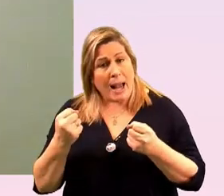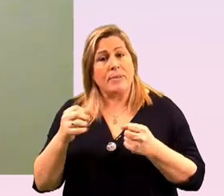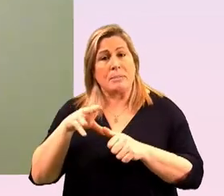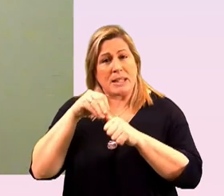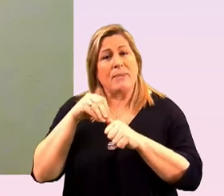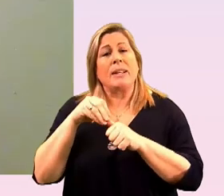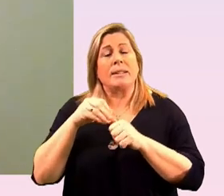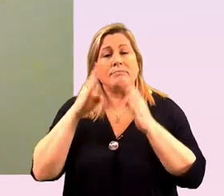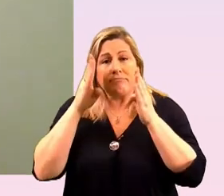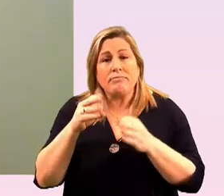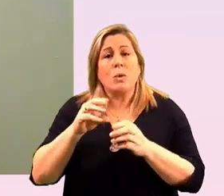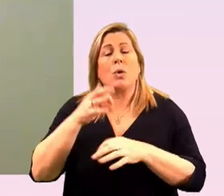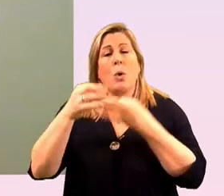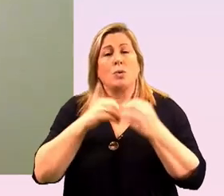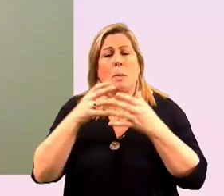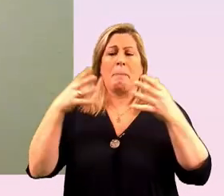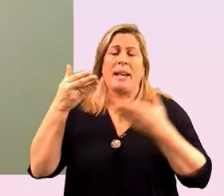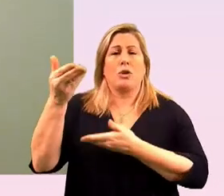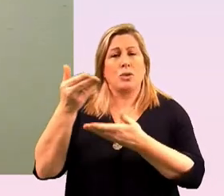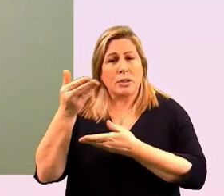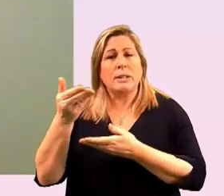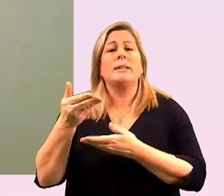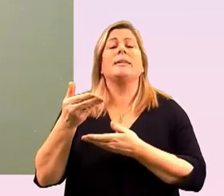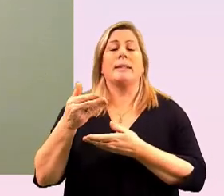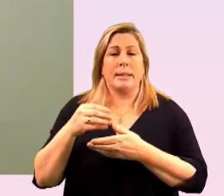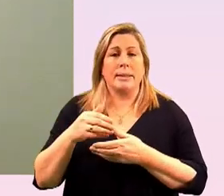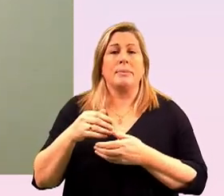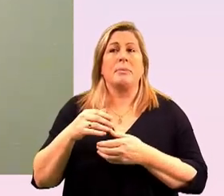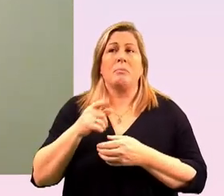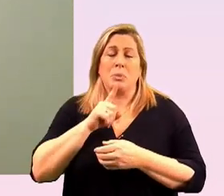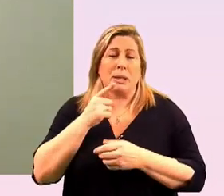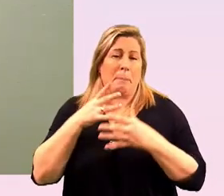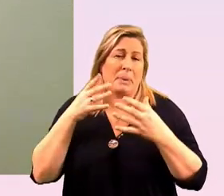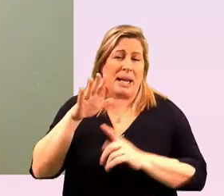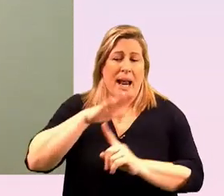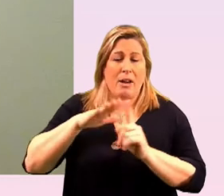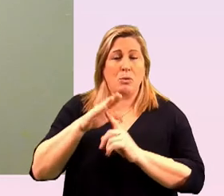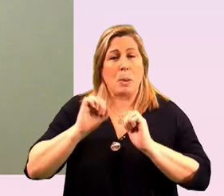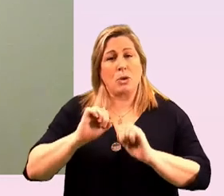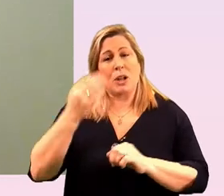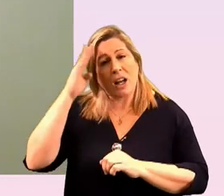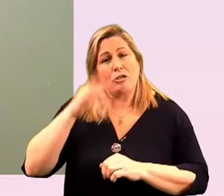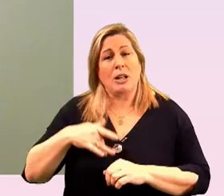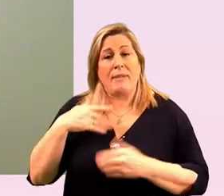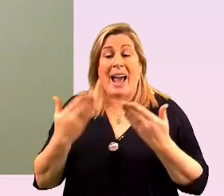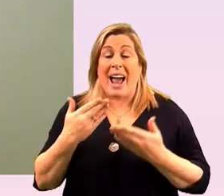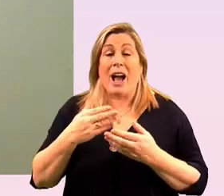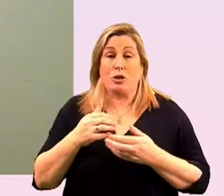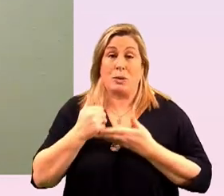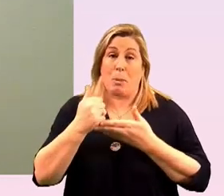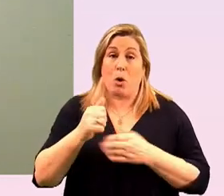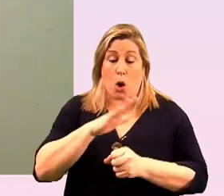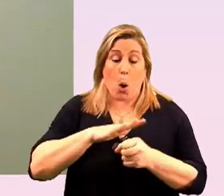big consultancies often for these solutions but a big area that we push in irish life is how do we support local organizations